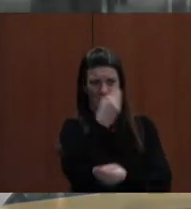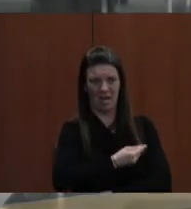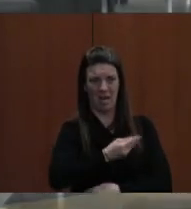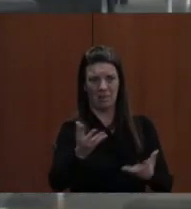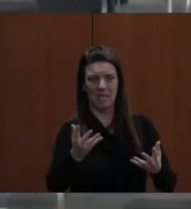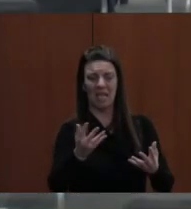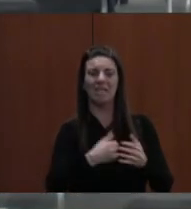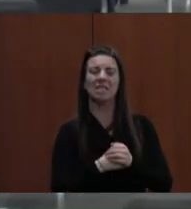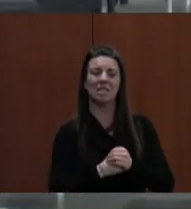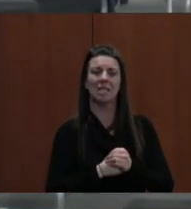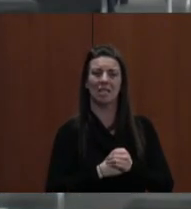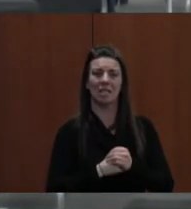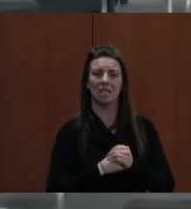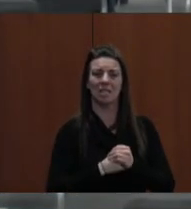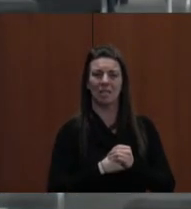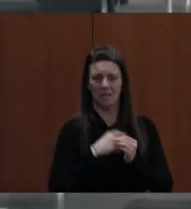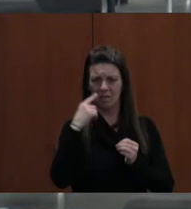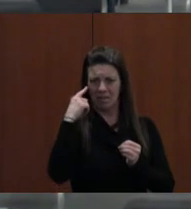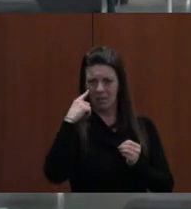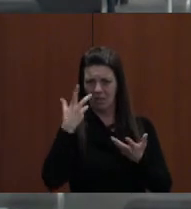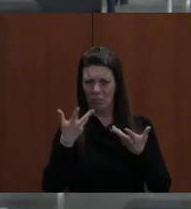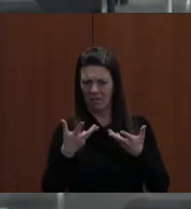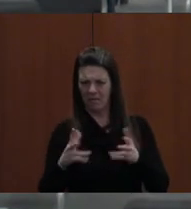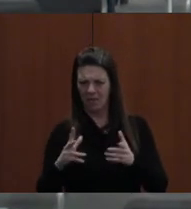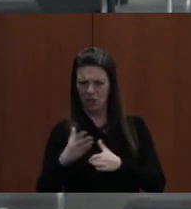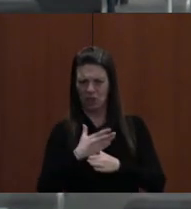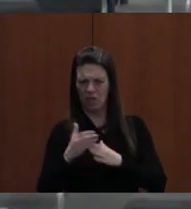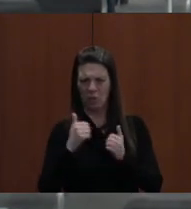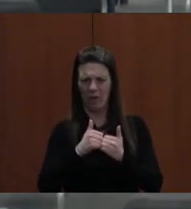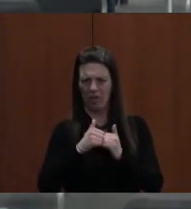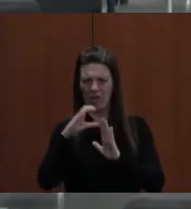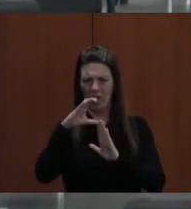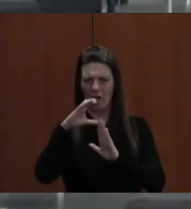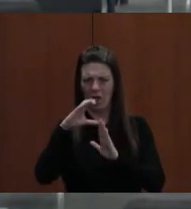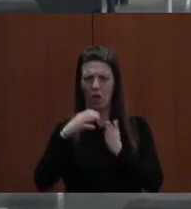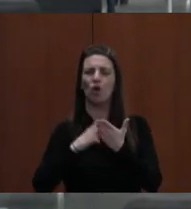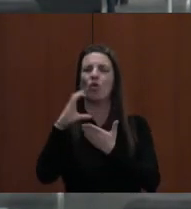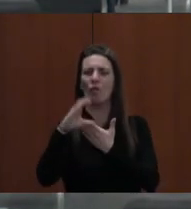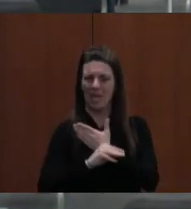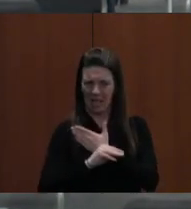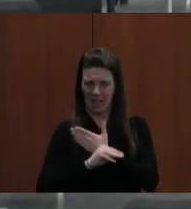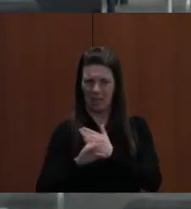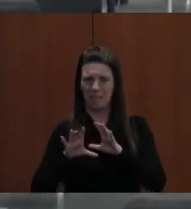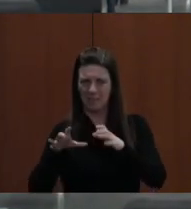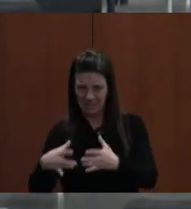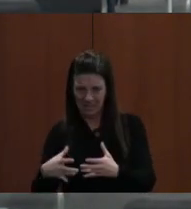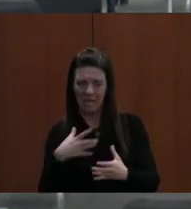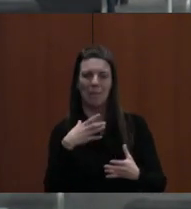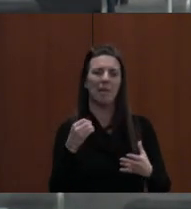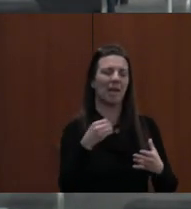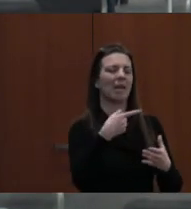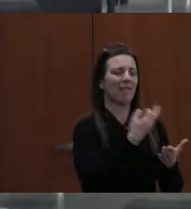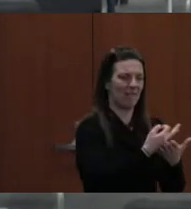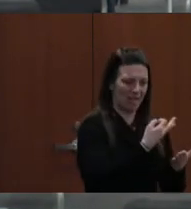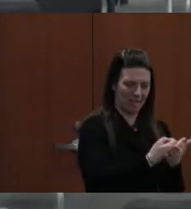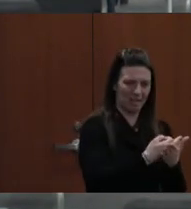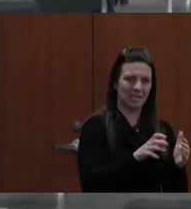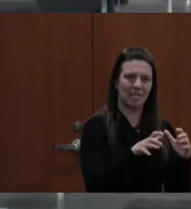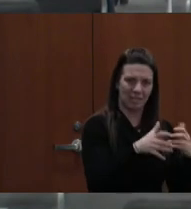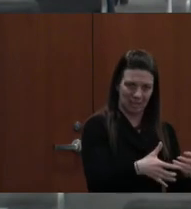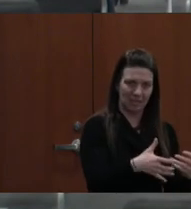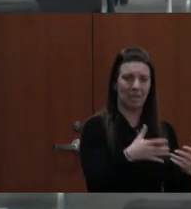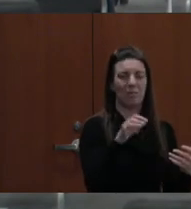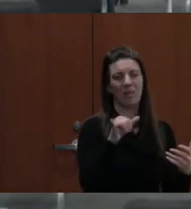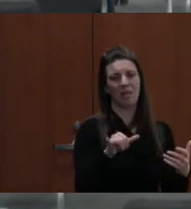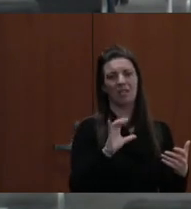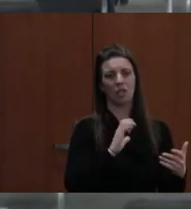I think this has already been shared with the curriculum team and the finance team, so I'm going ask the gentleman to kind of move through this kind of our